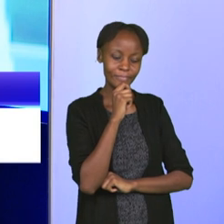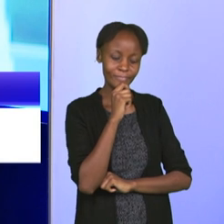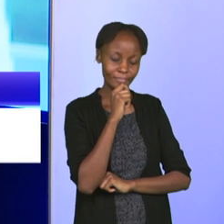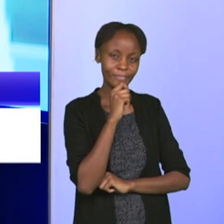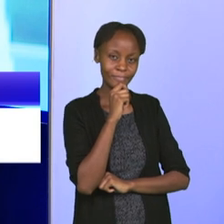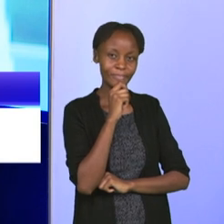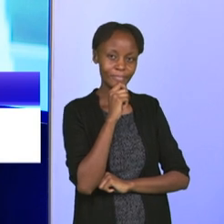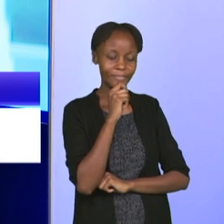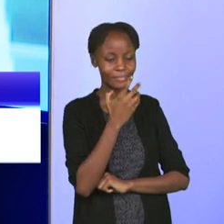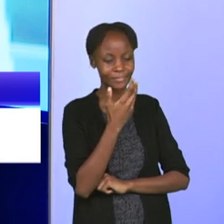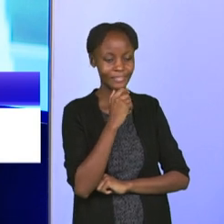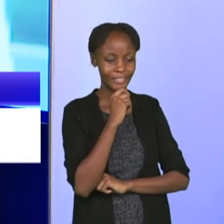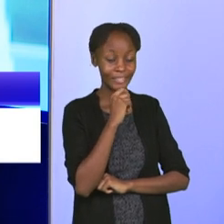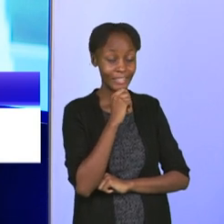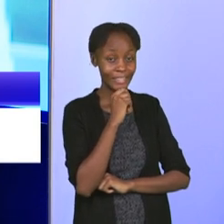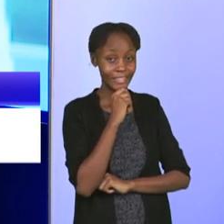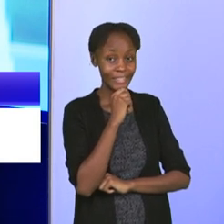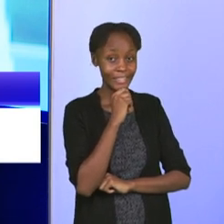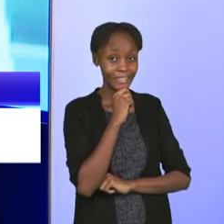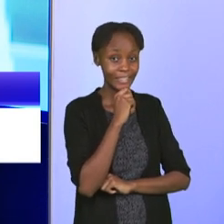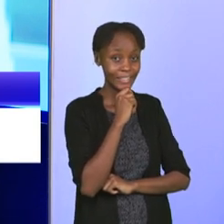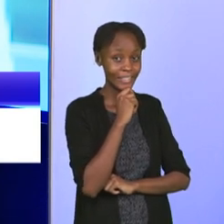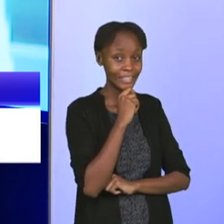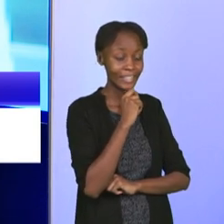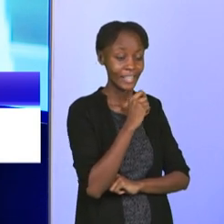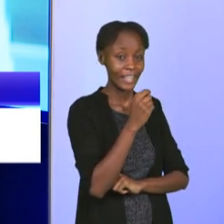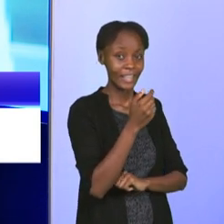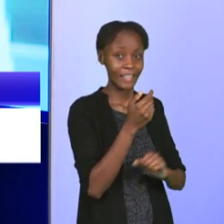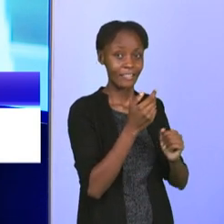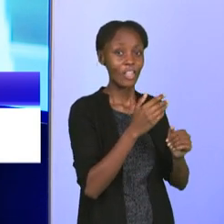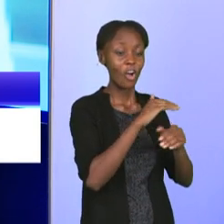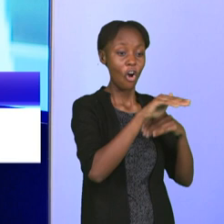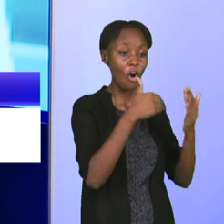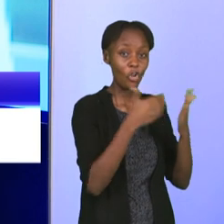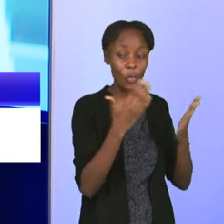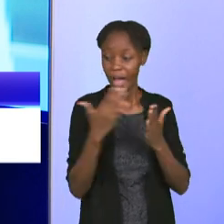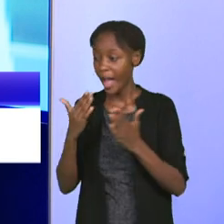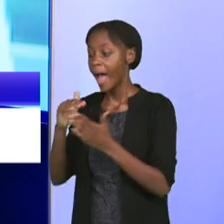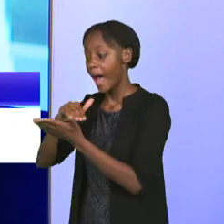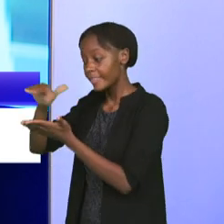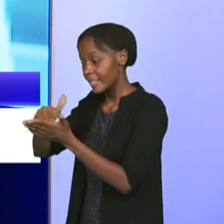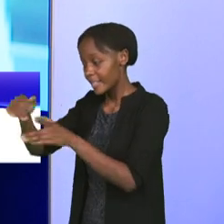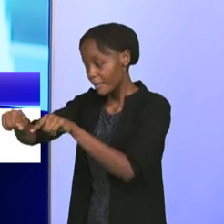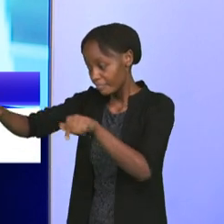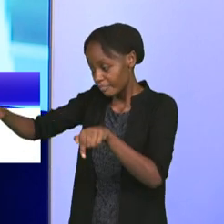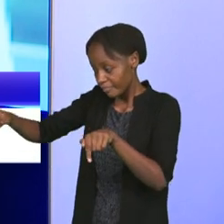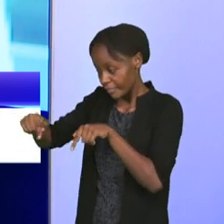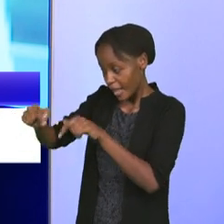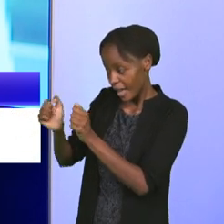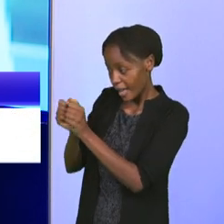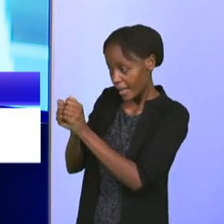Depends on which side, depends on which side. At the center, at the center of the 18-meters box.